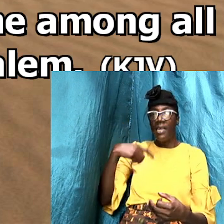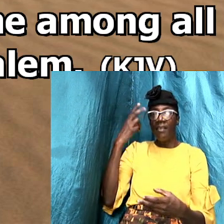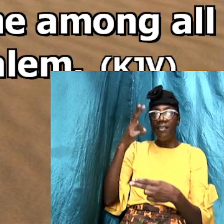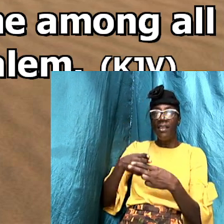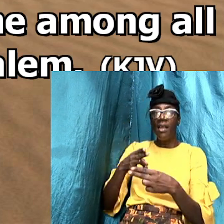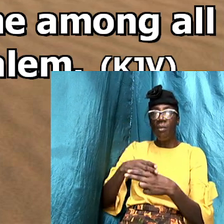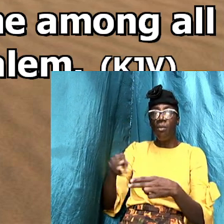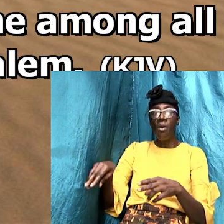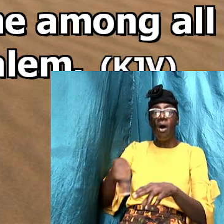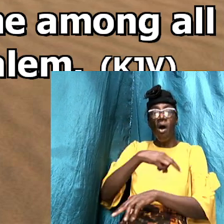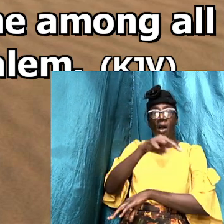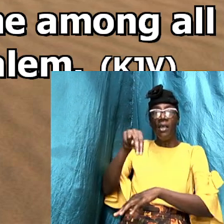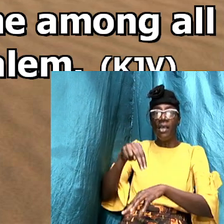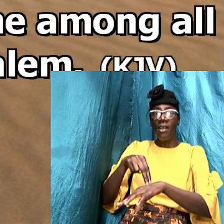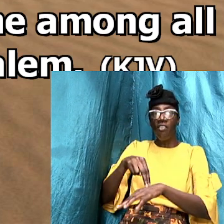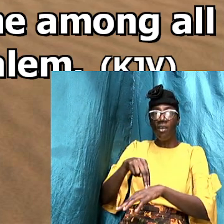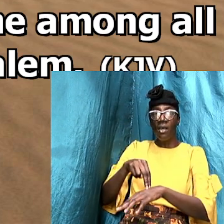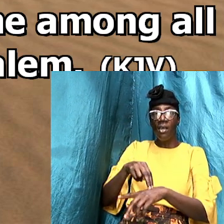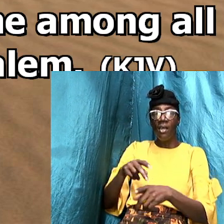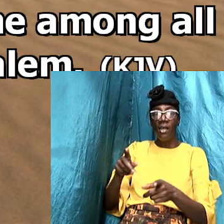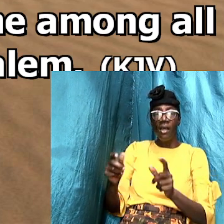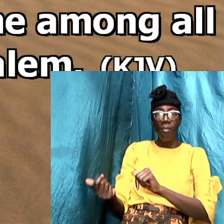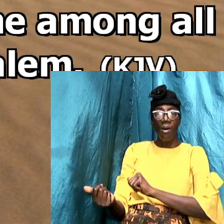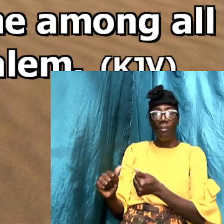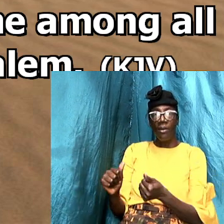nations talking about baptism again